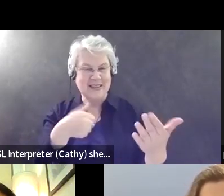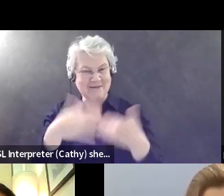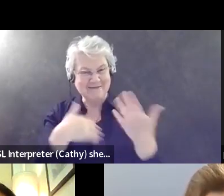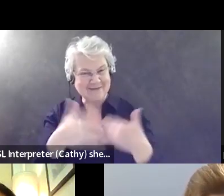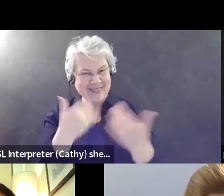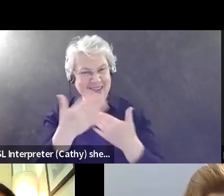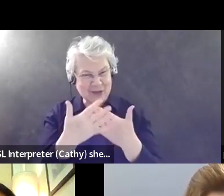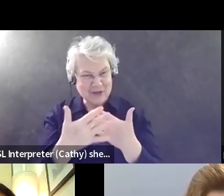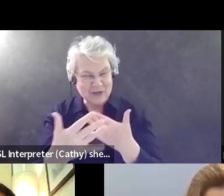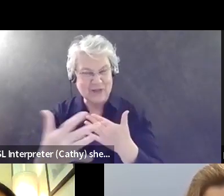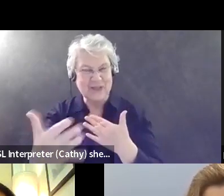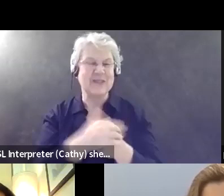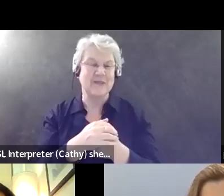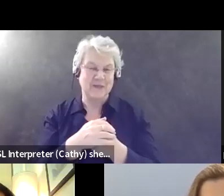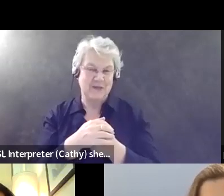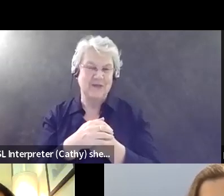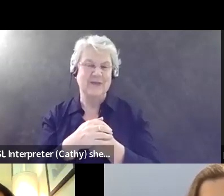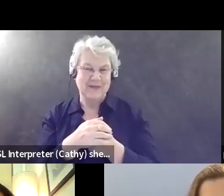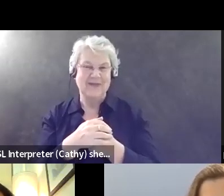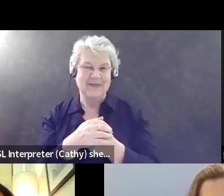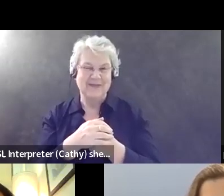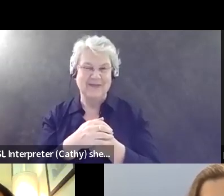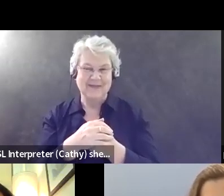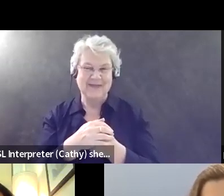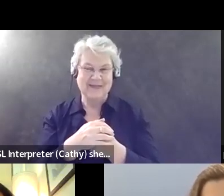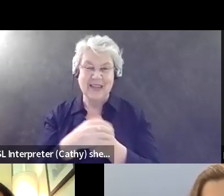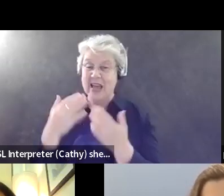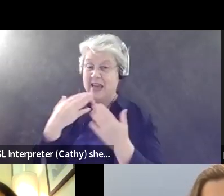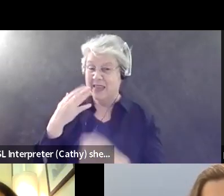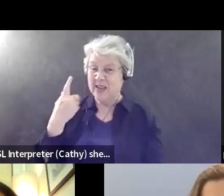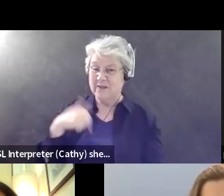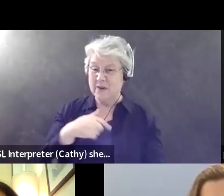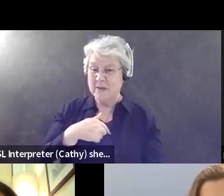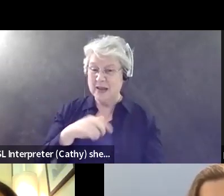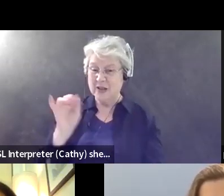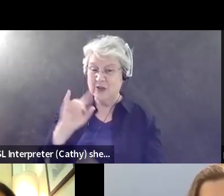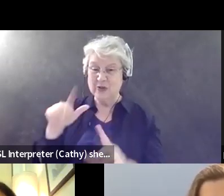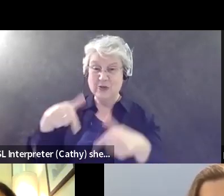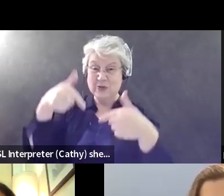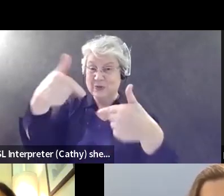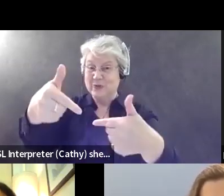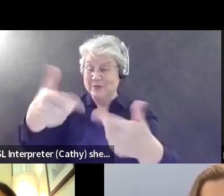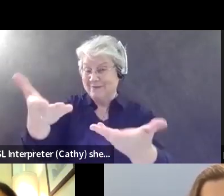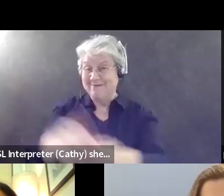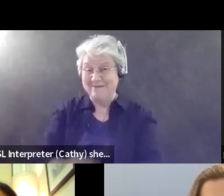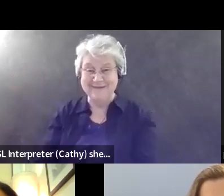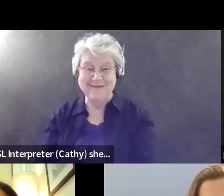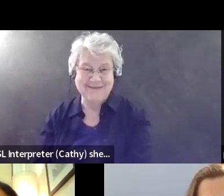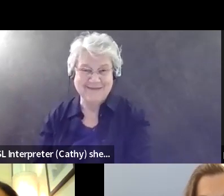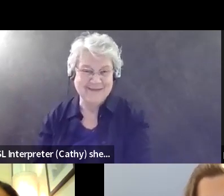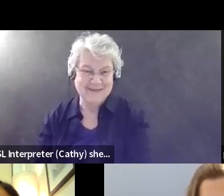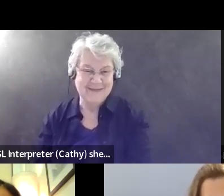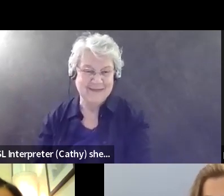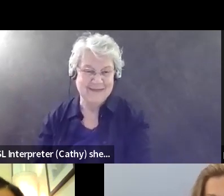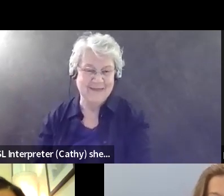Thank you. Thank you. Leticia. Thank you from us as well. Um, I've been reading through the chat as you were talking.